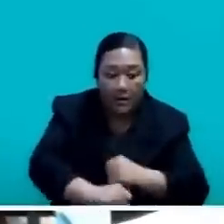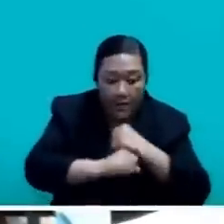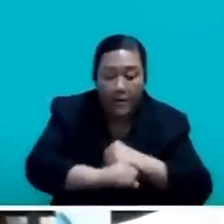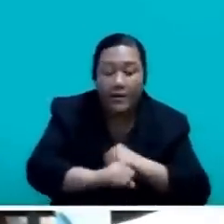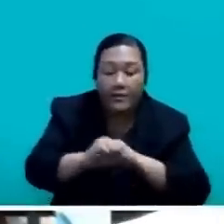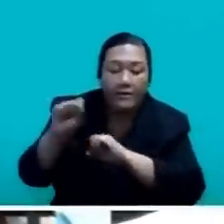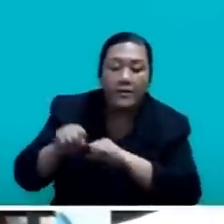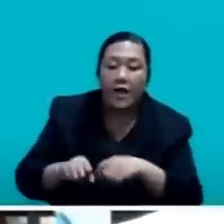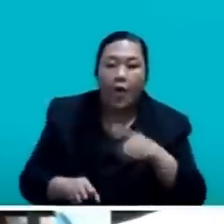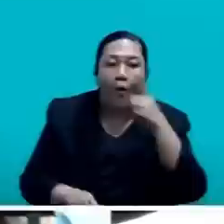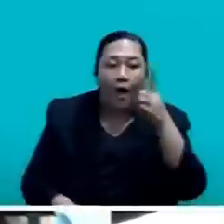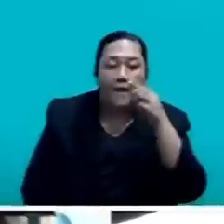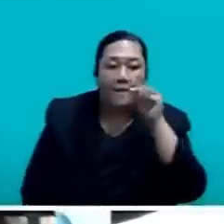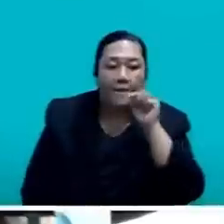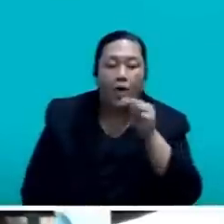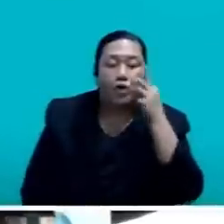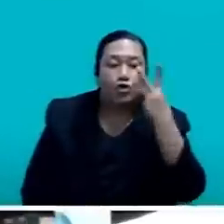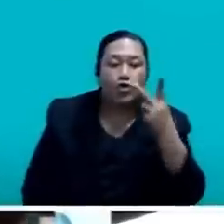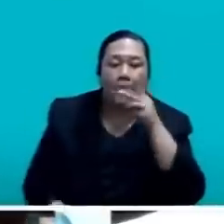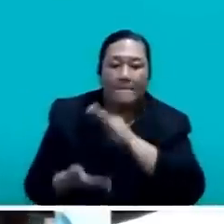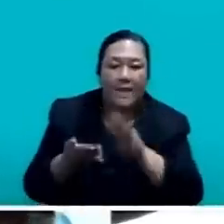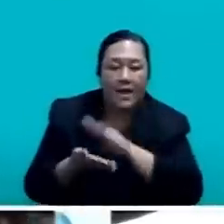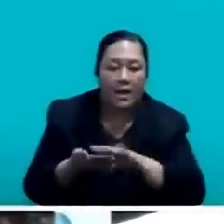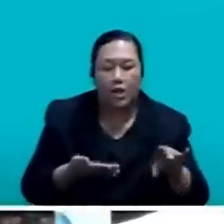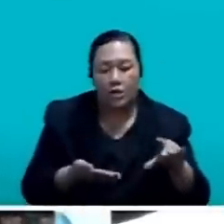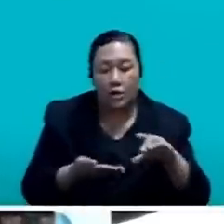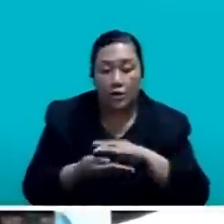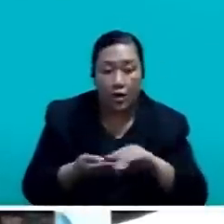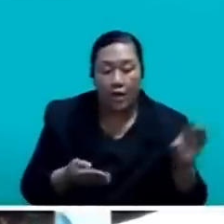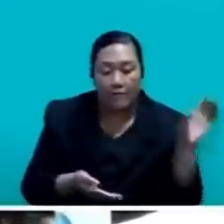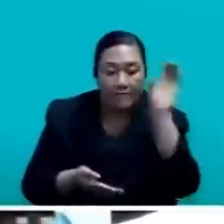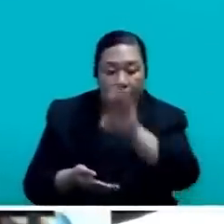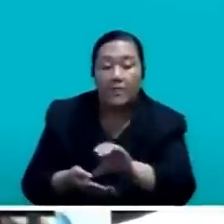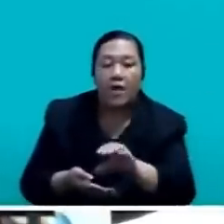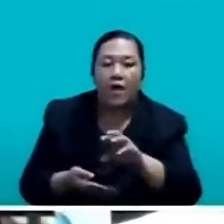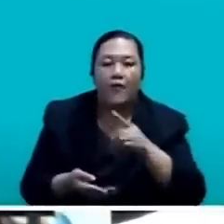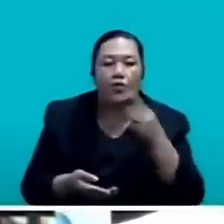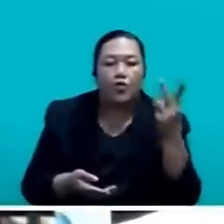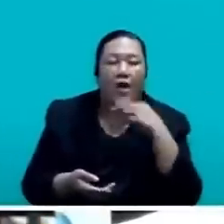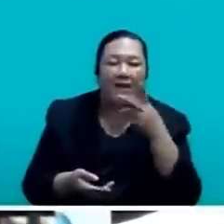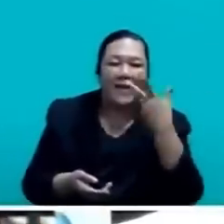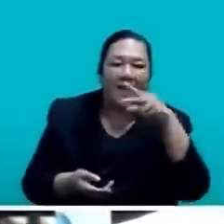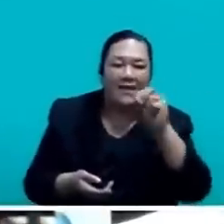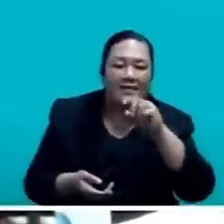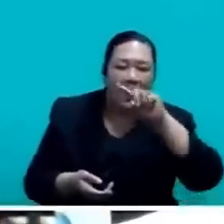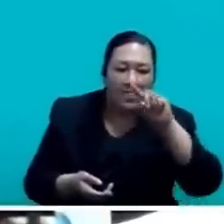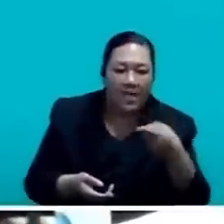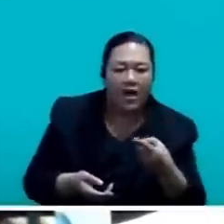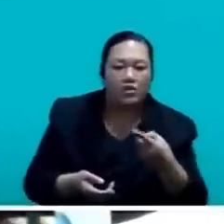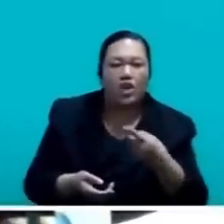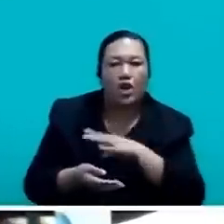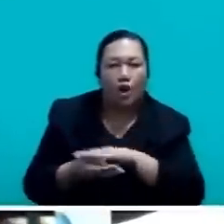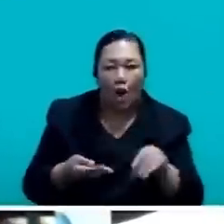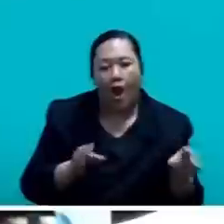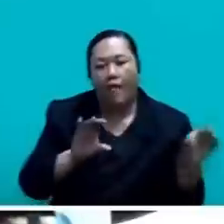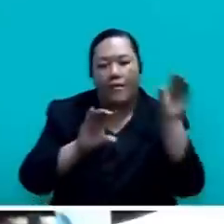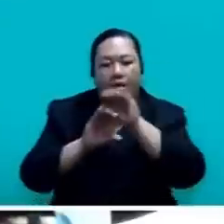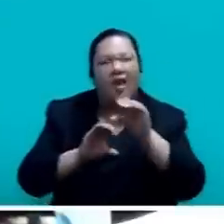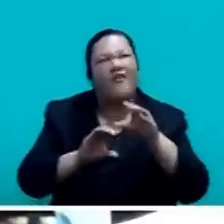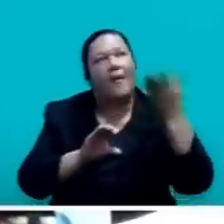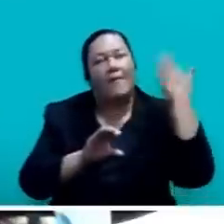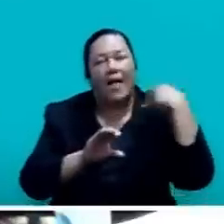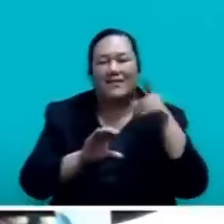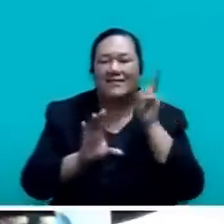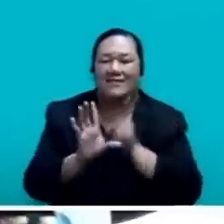has been allocated, an increase of $128,000 from last year's budget. Mr.